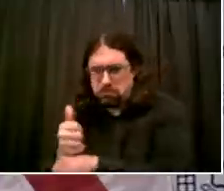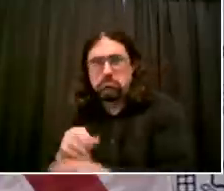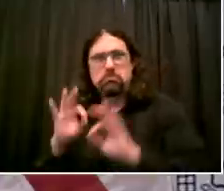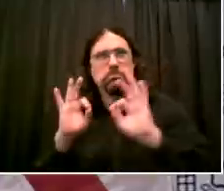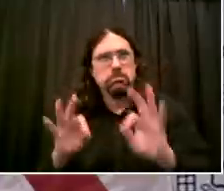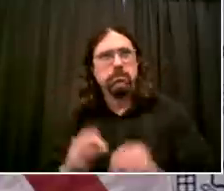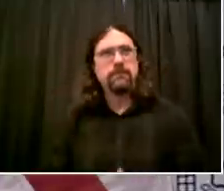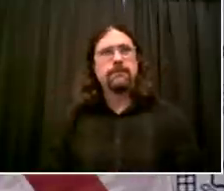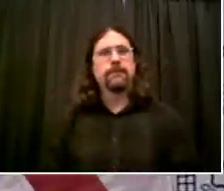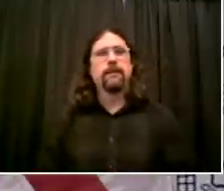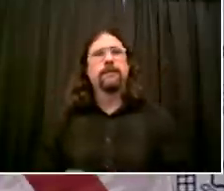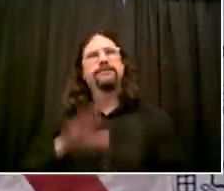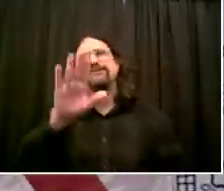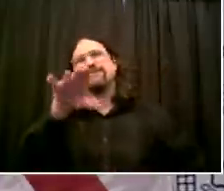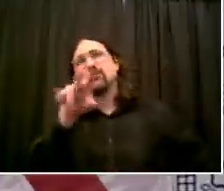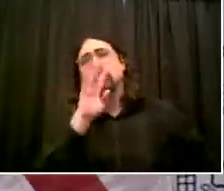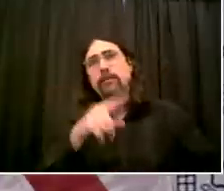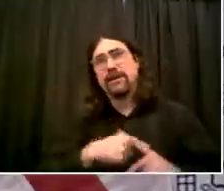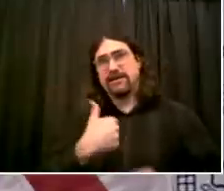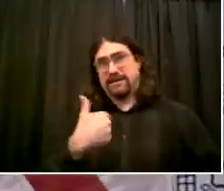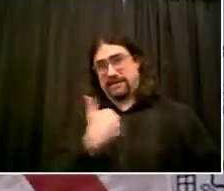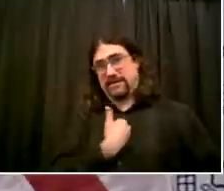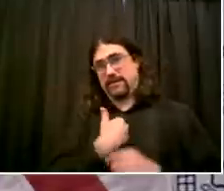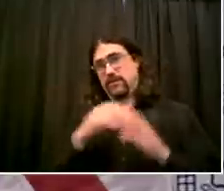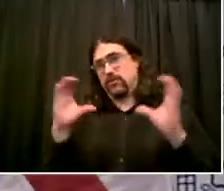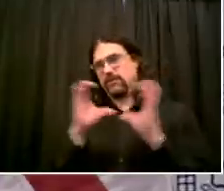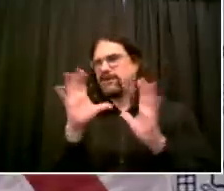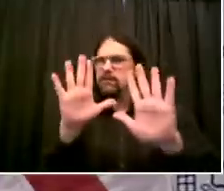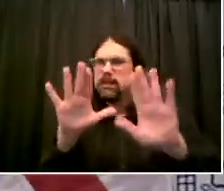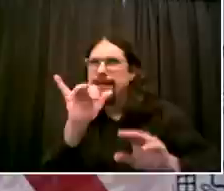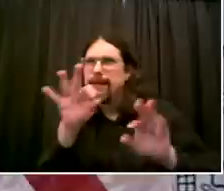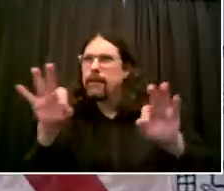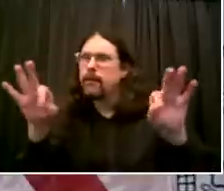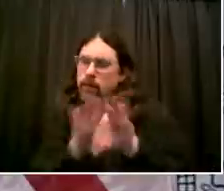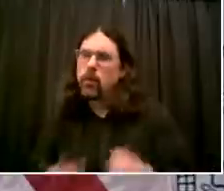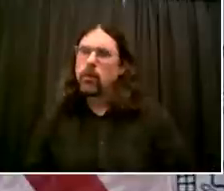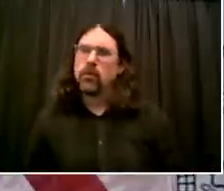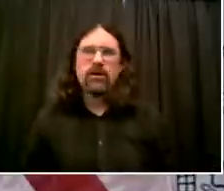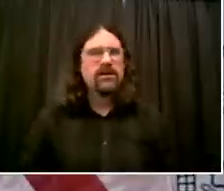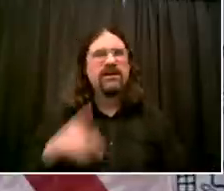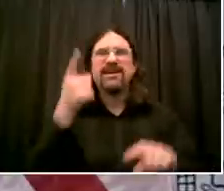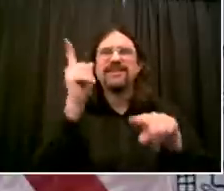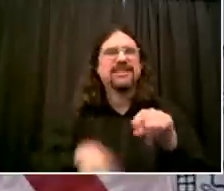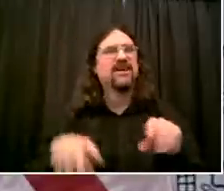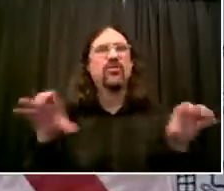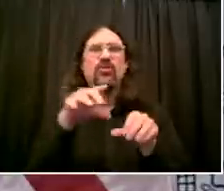press send, you get a response back that says you're certified. Go forward, make it happen Monday.